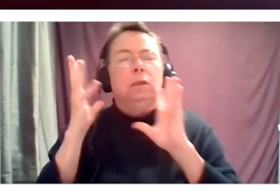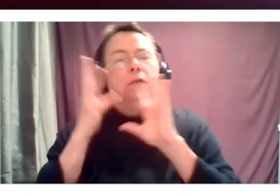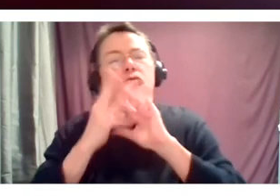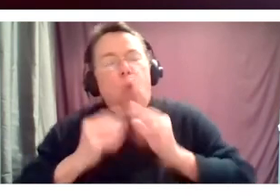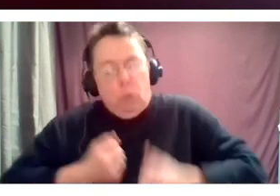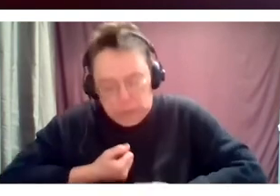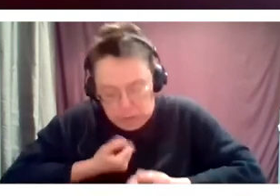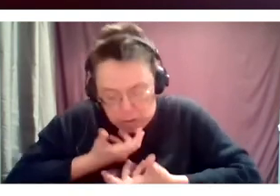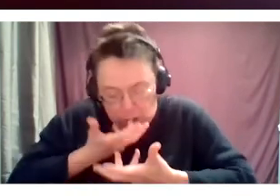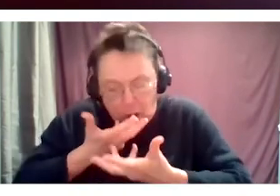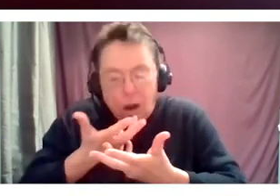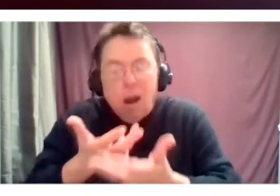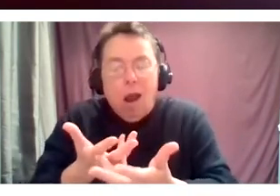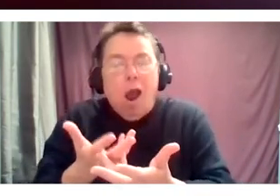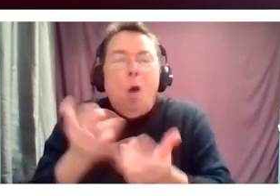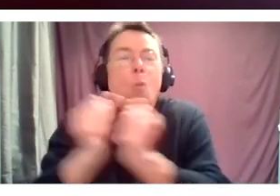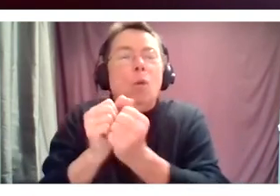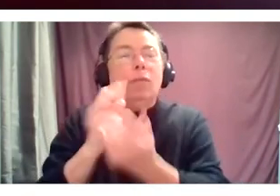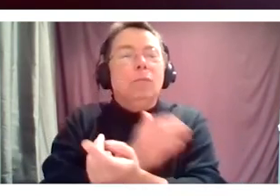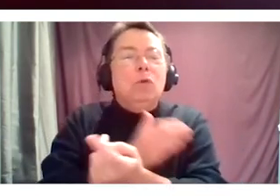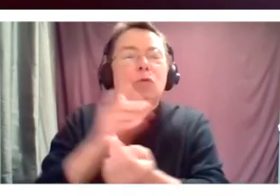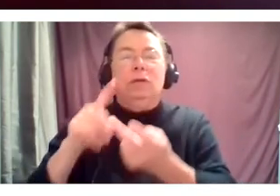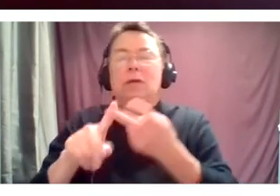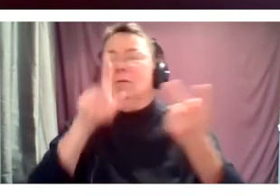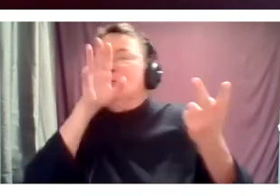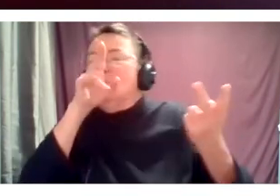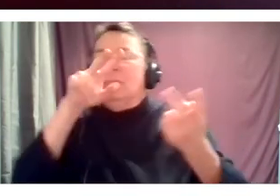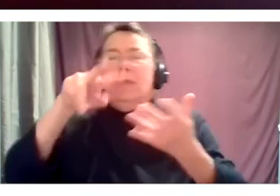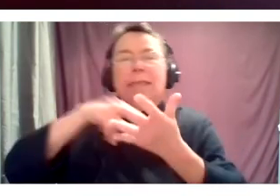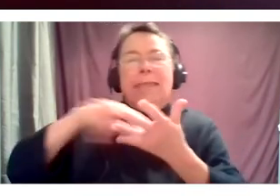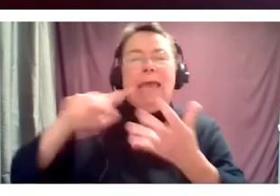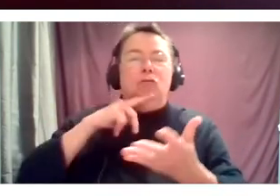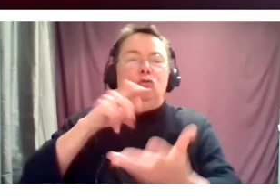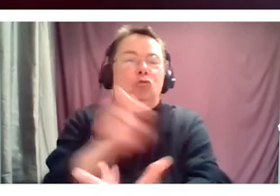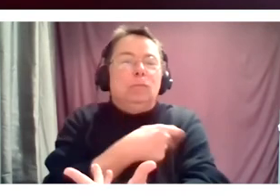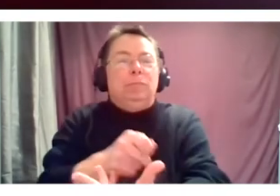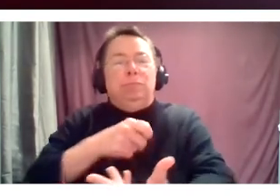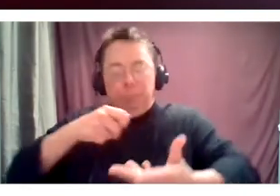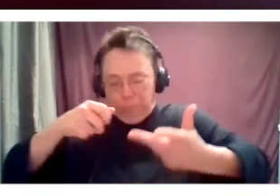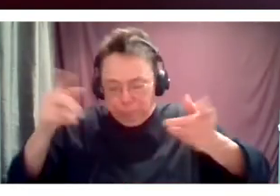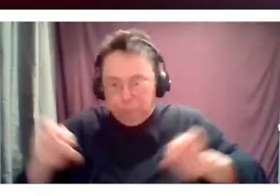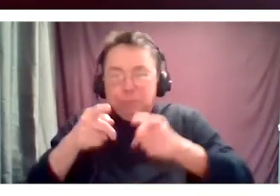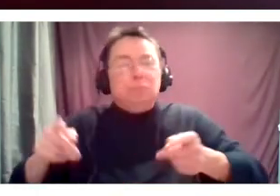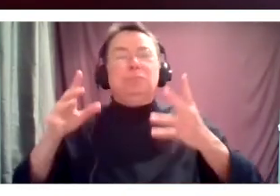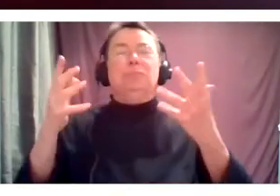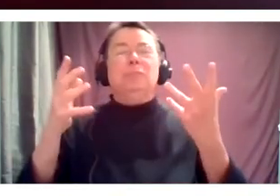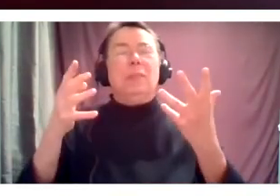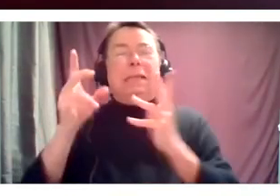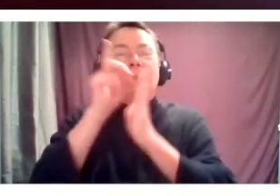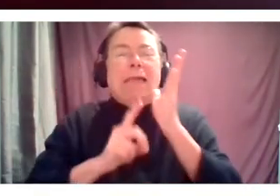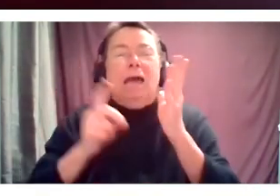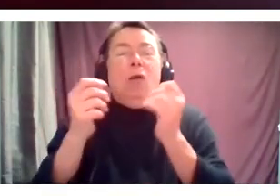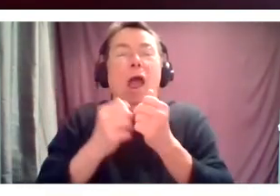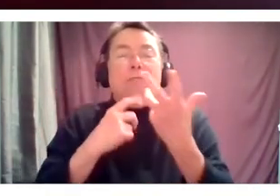our music, our vocalists, our dancers, our orchestral folks, and our designers. They're either mourning a